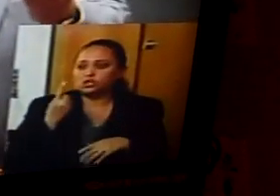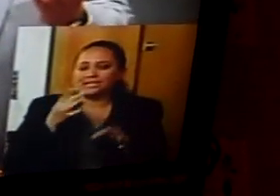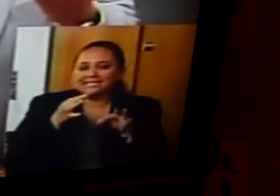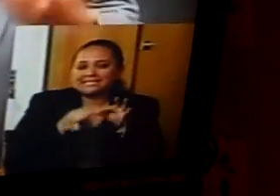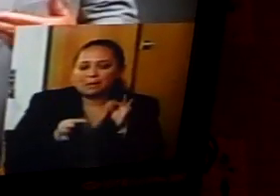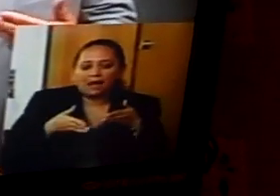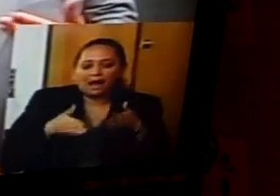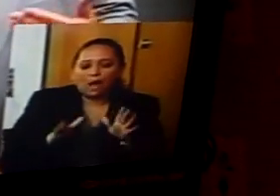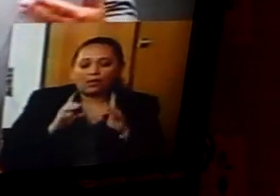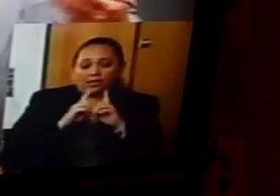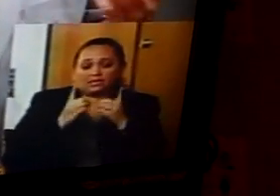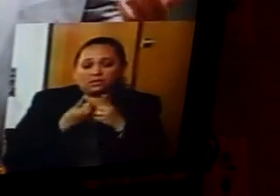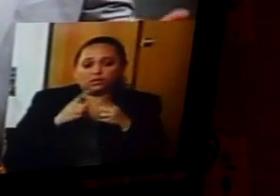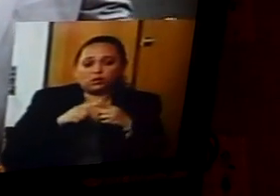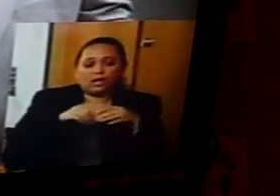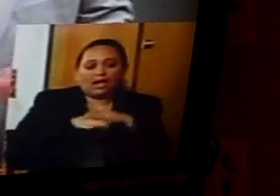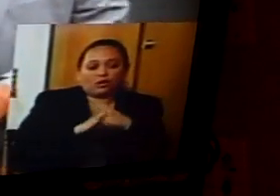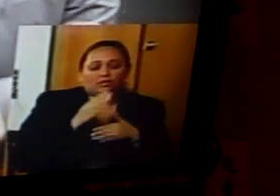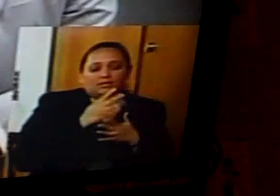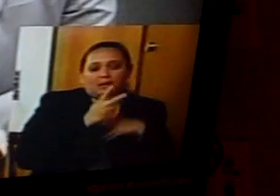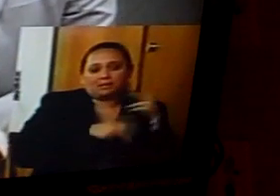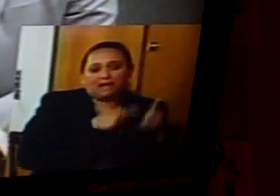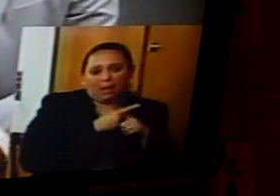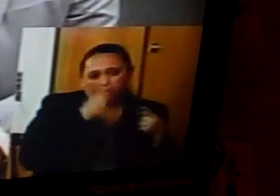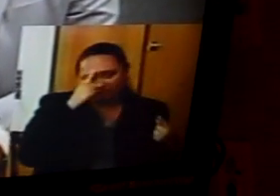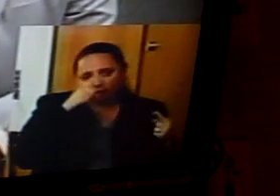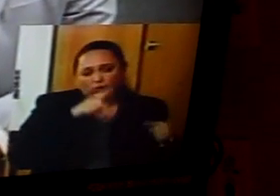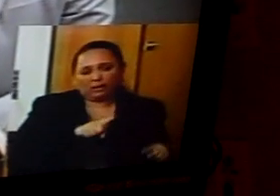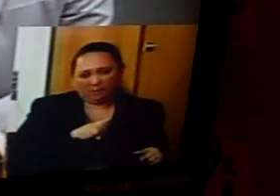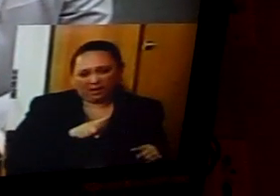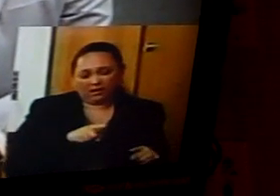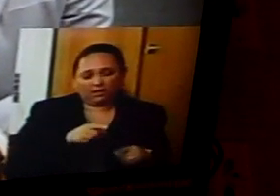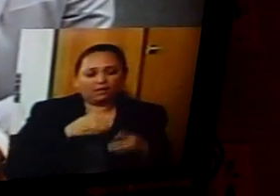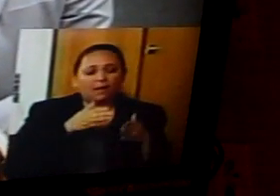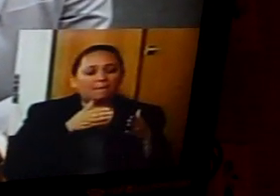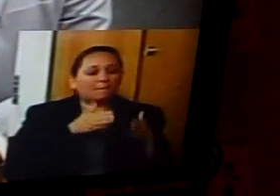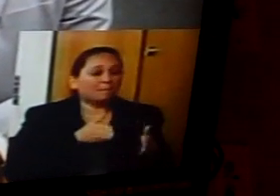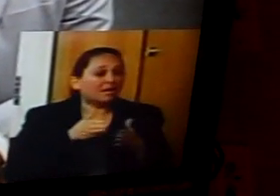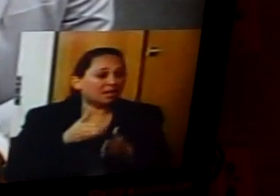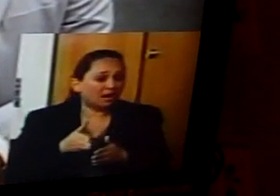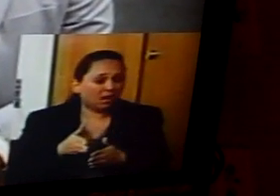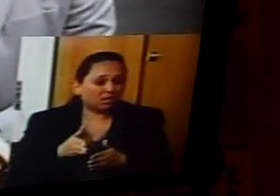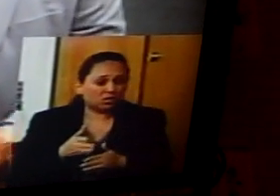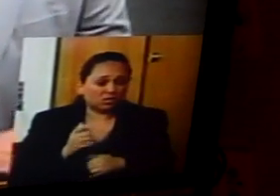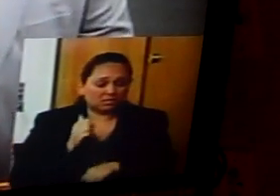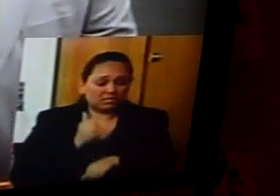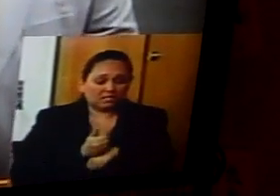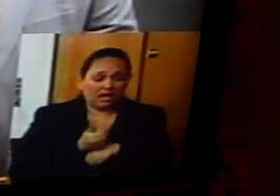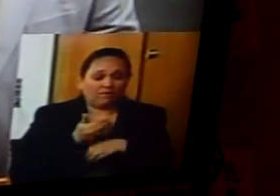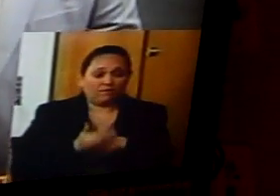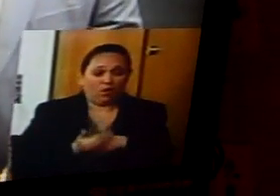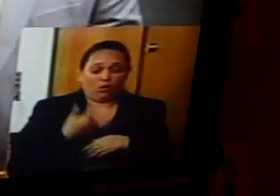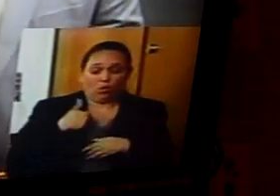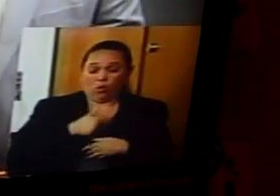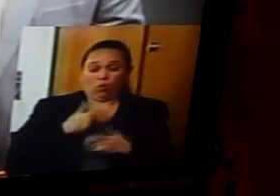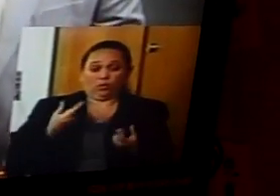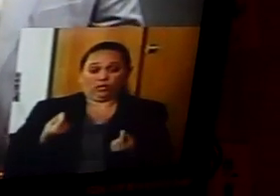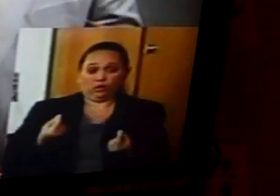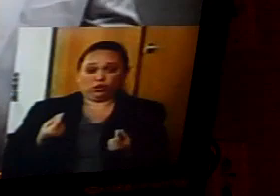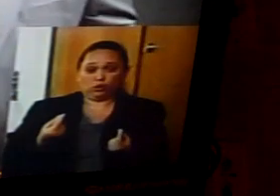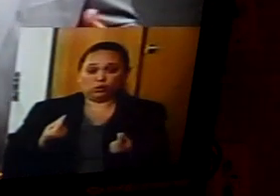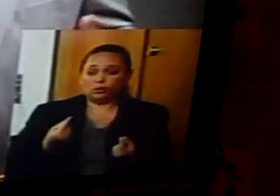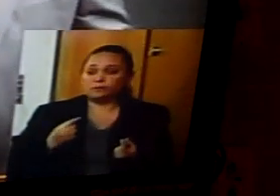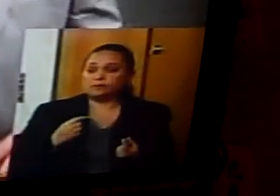the district to enter into some type of agreement. The methodology set forth in what we do is